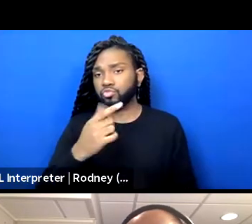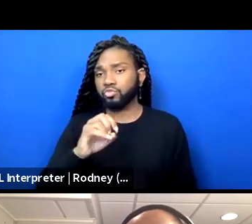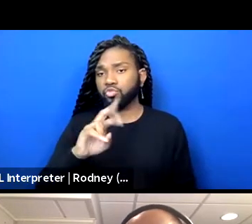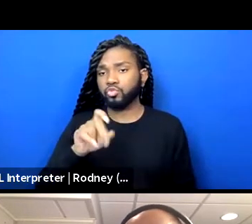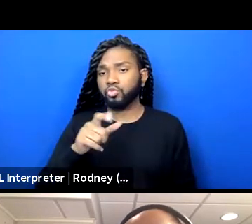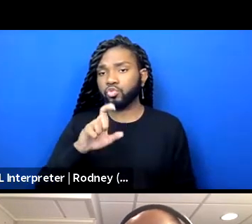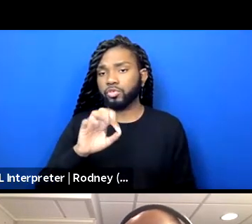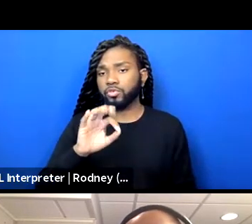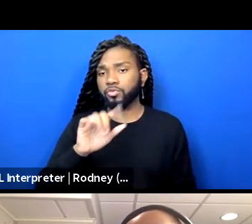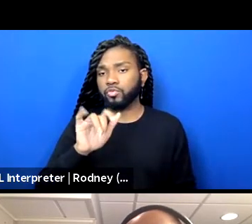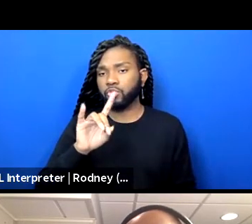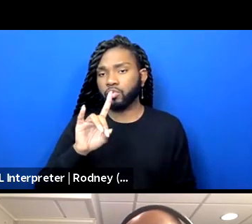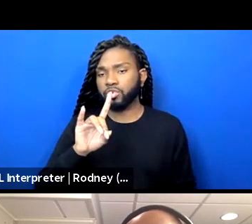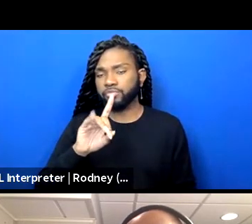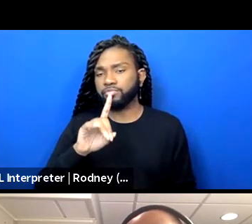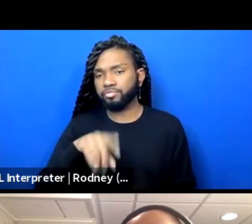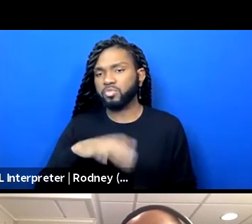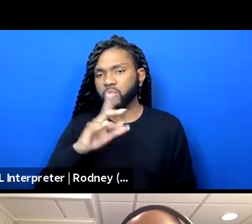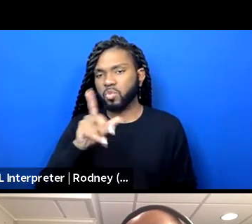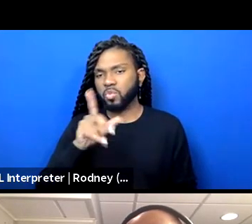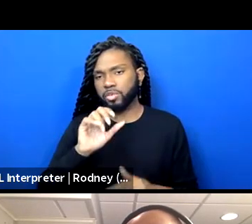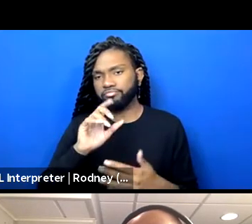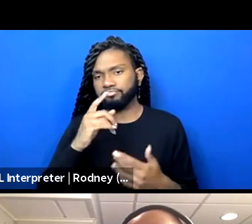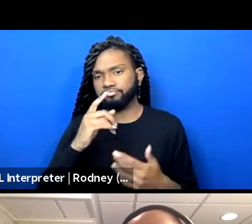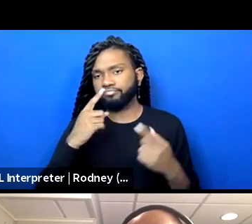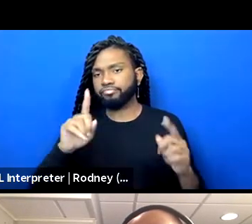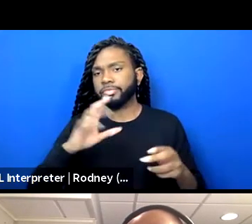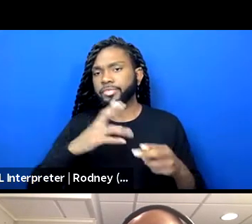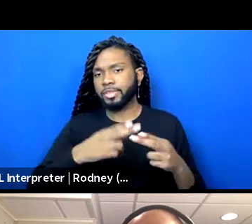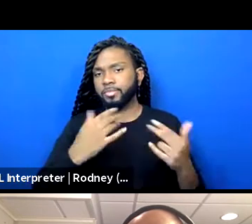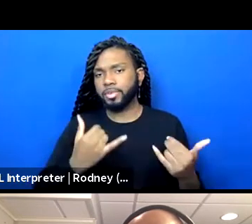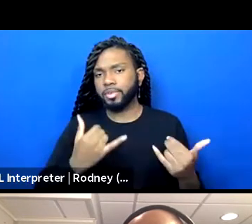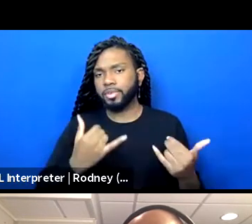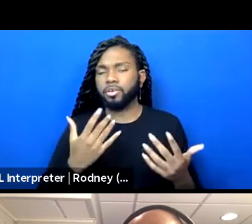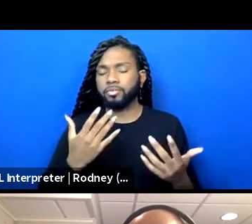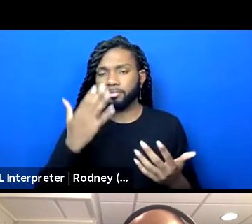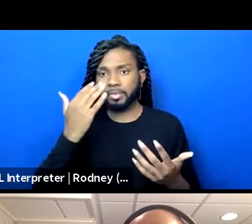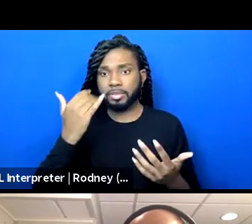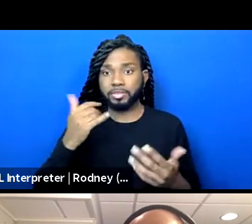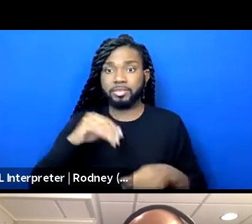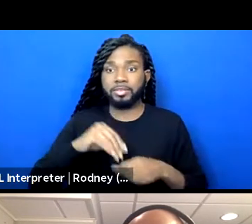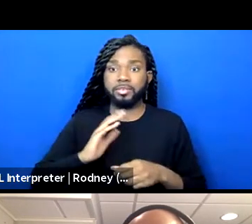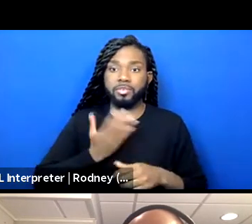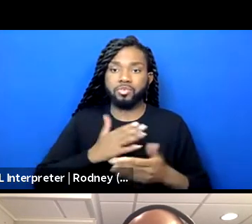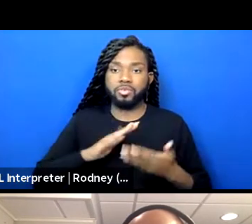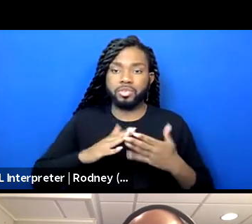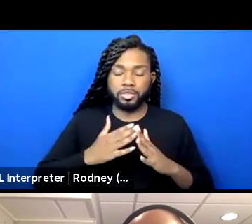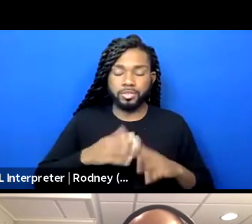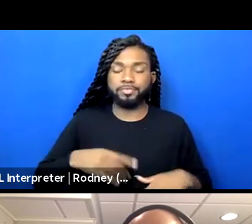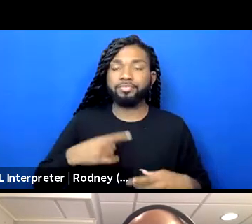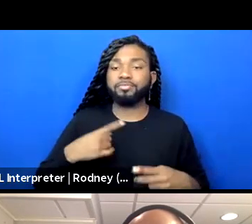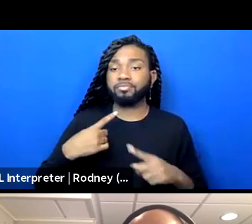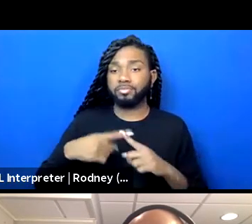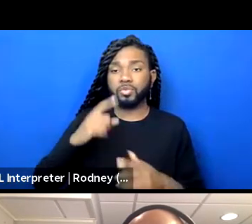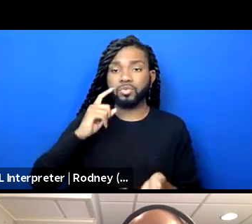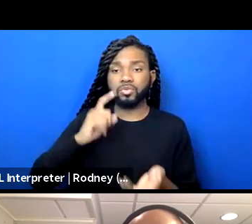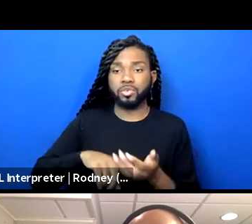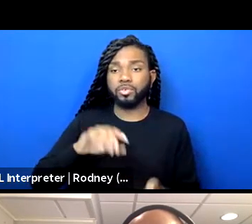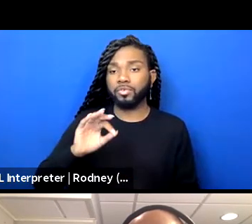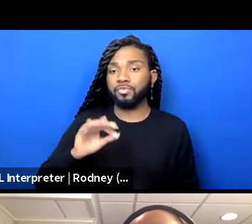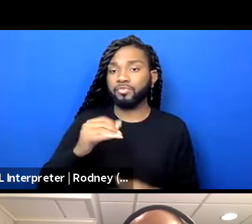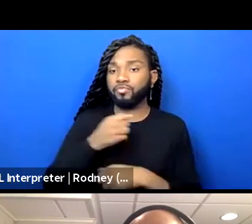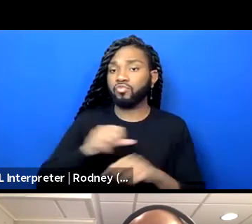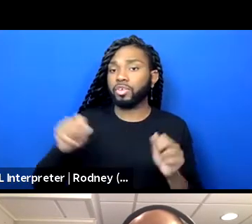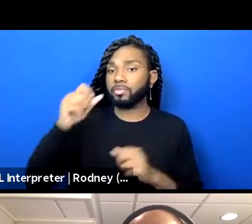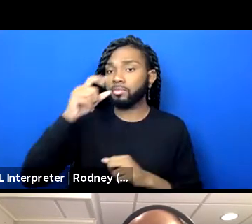his name in the room right now in our city. We want to acknowledge Freedom Summer that we experienced in the